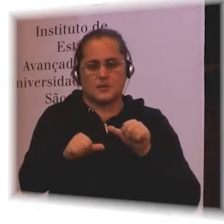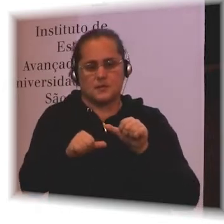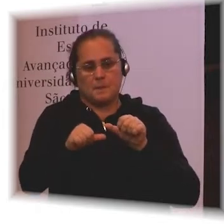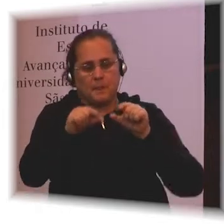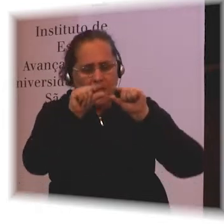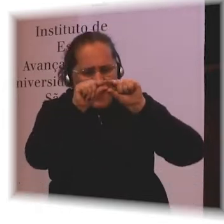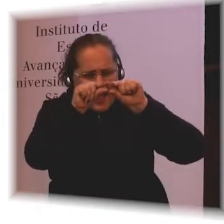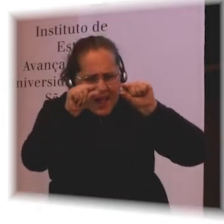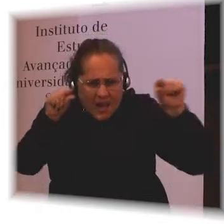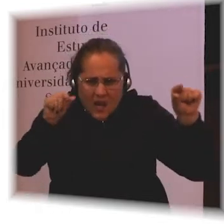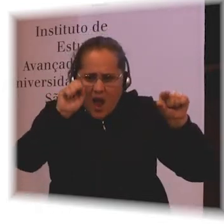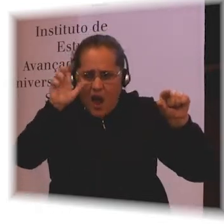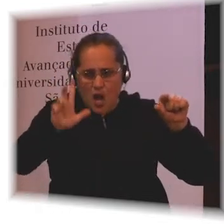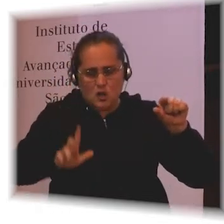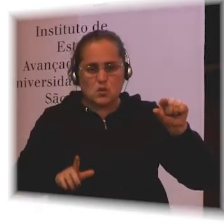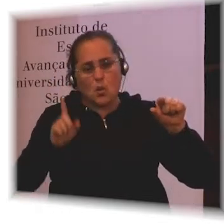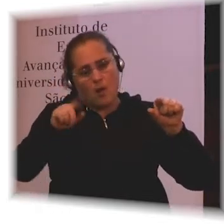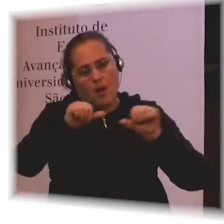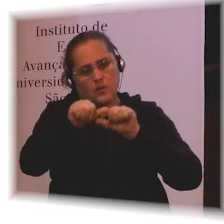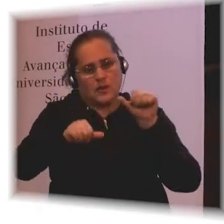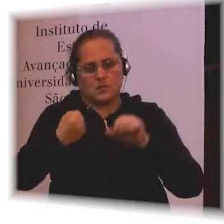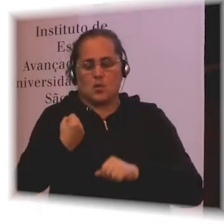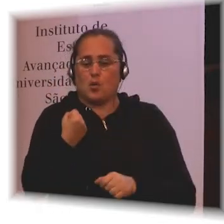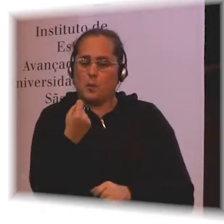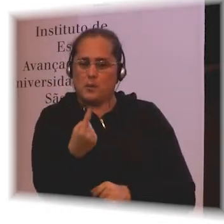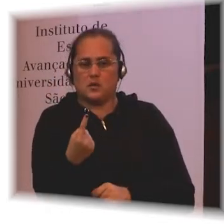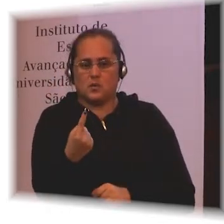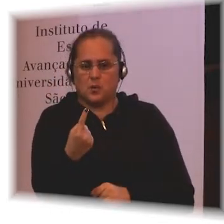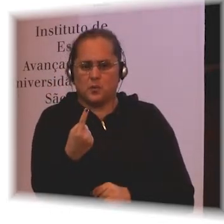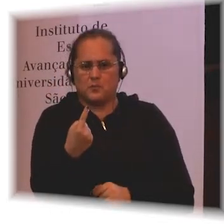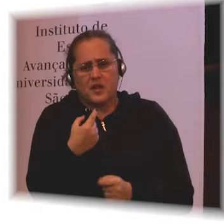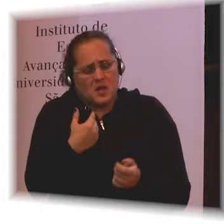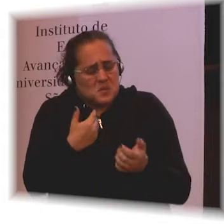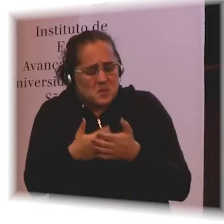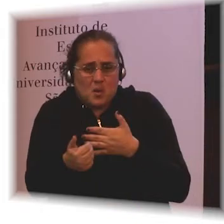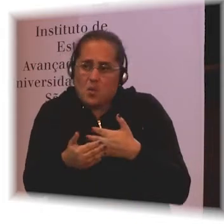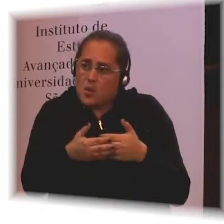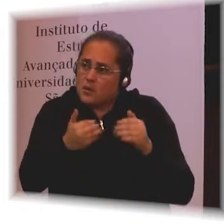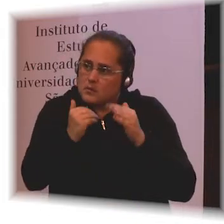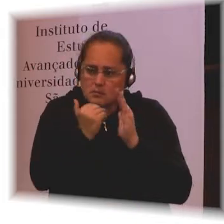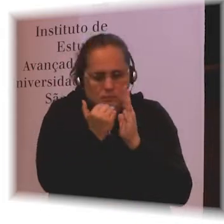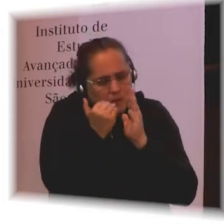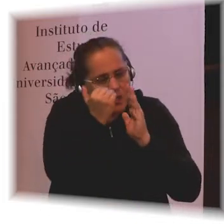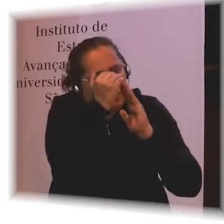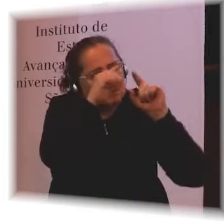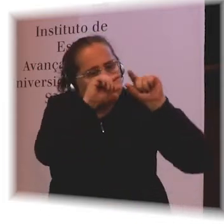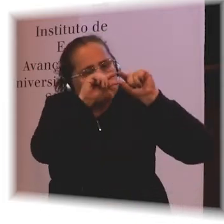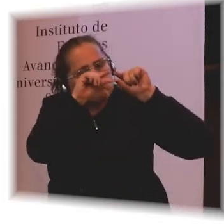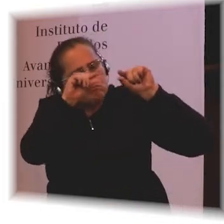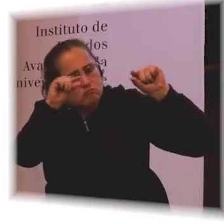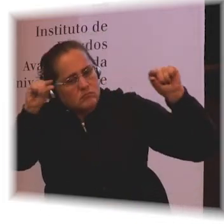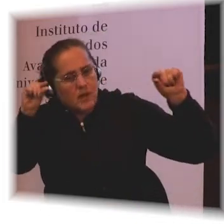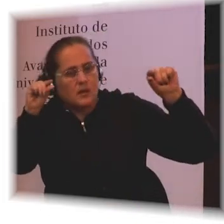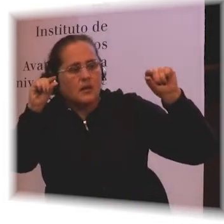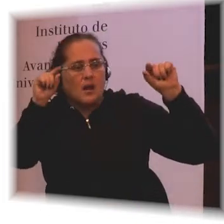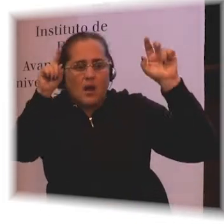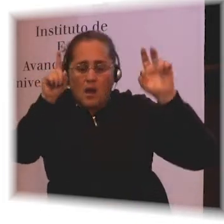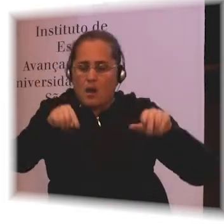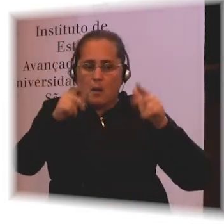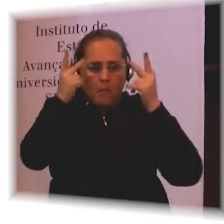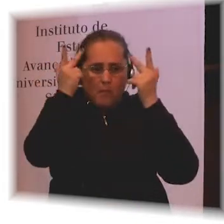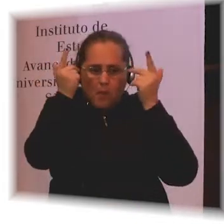ratio of one. So anything above the line shows that the condition is more common in children with disabilities.